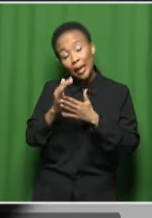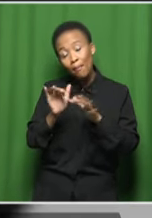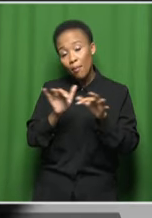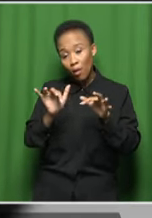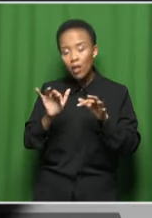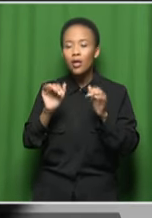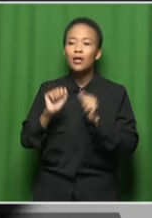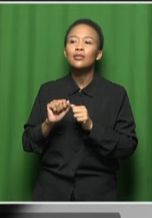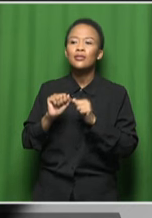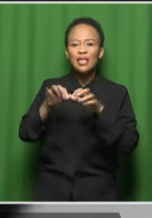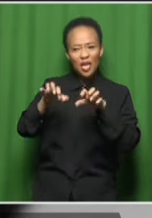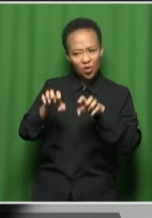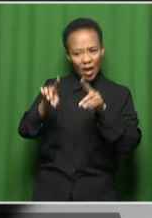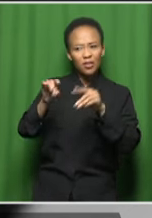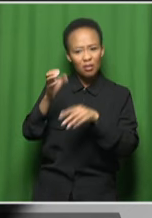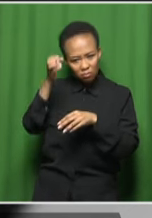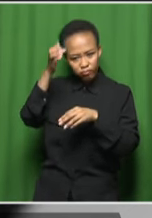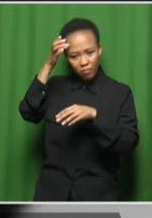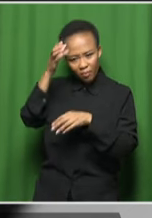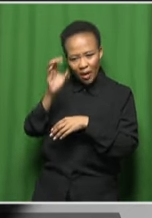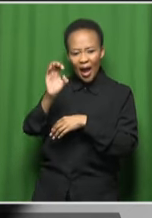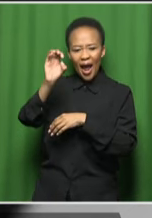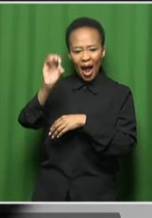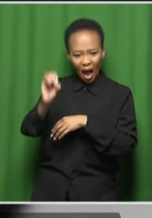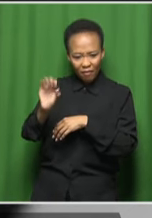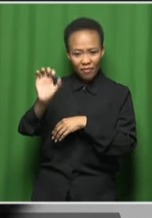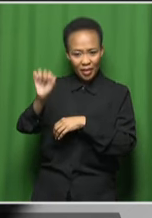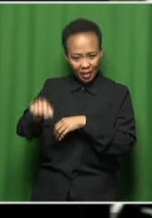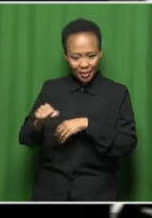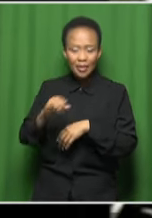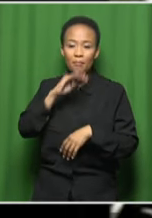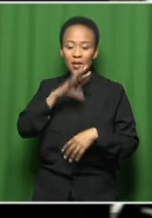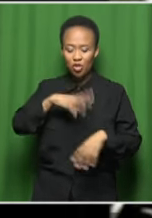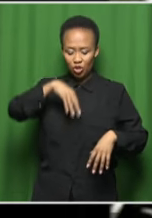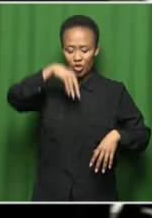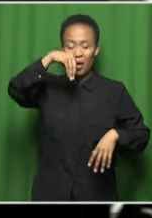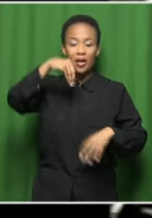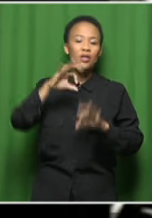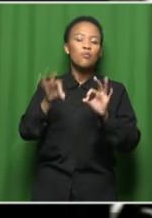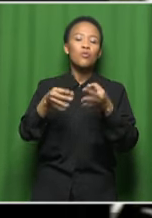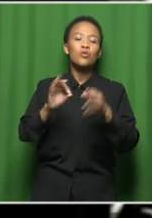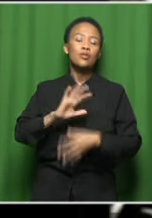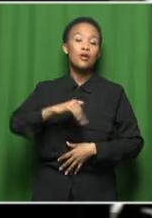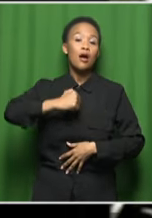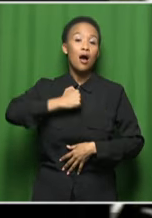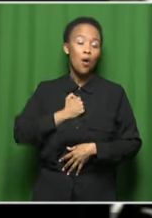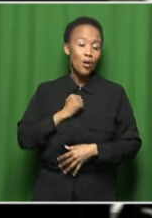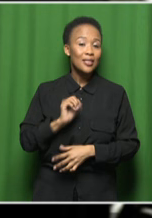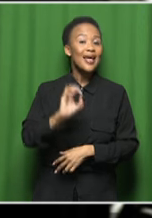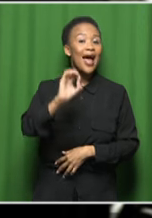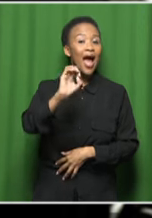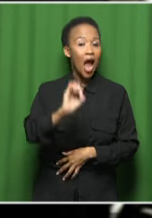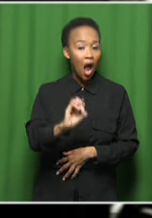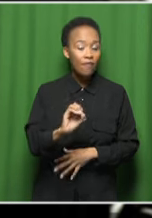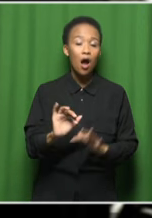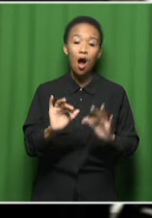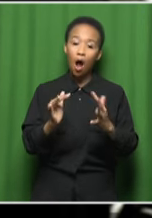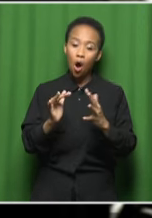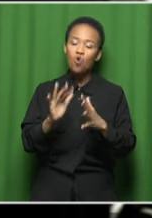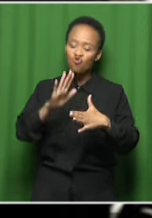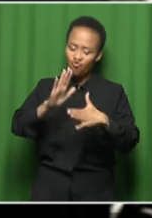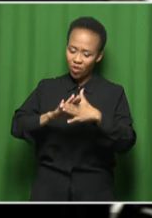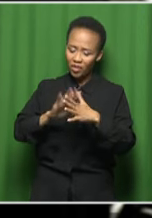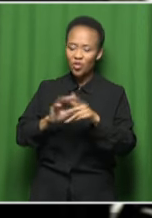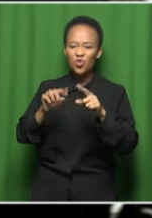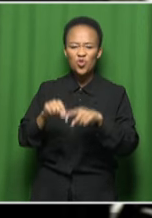there's just a certain essence, there's a spirit in our music that is incredibly unique to who we are.